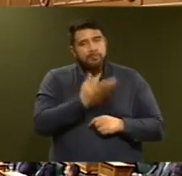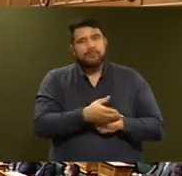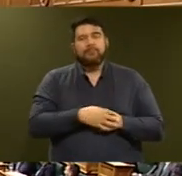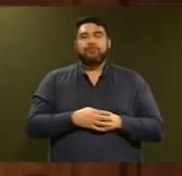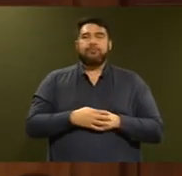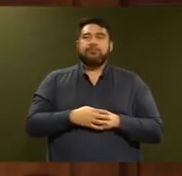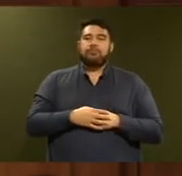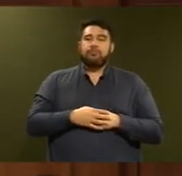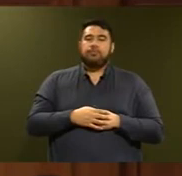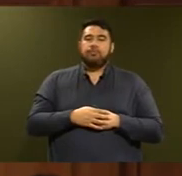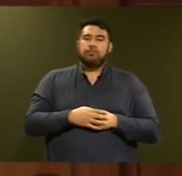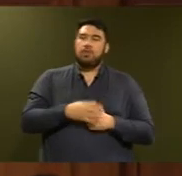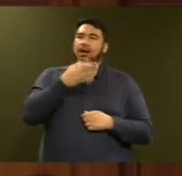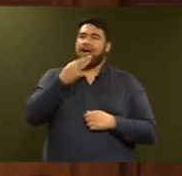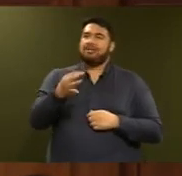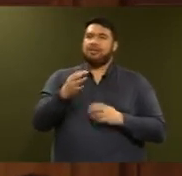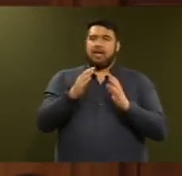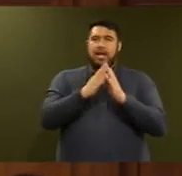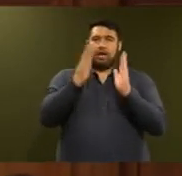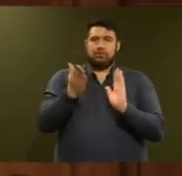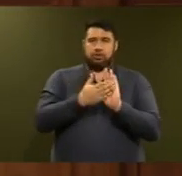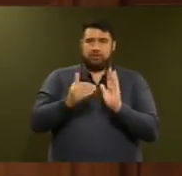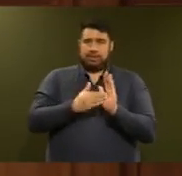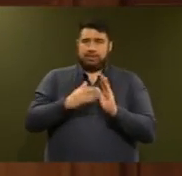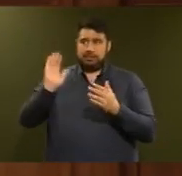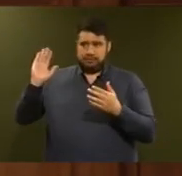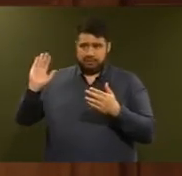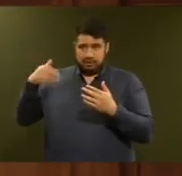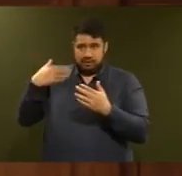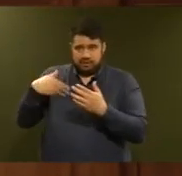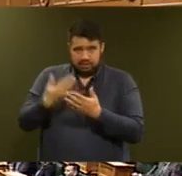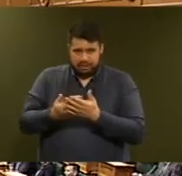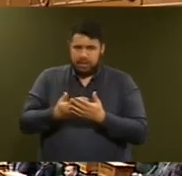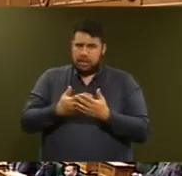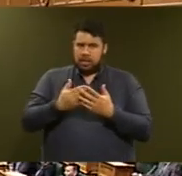What progress has Housing New Zealand made in increasing the state housing stock?